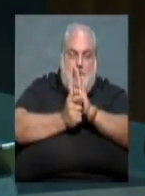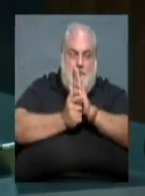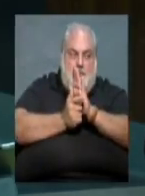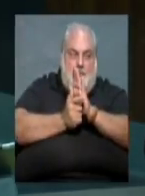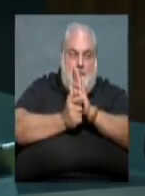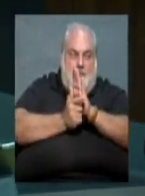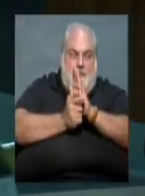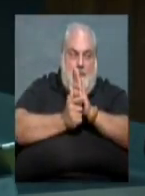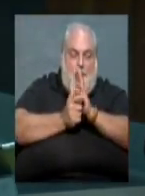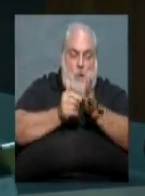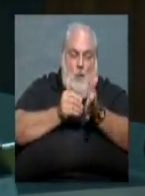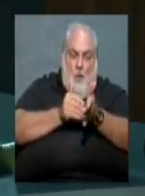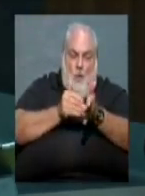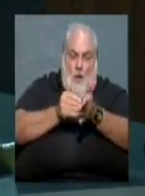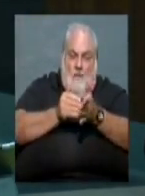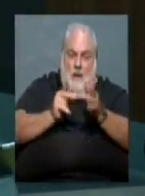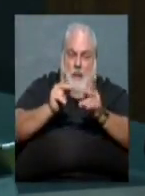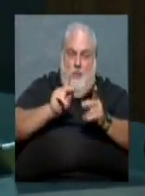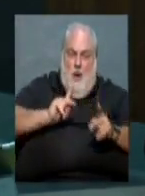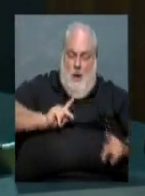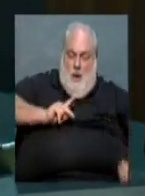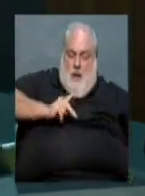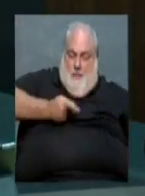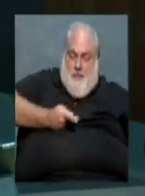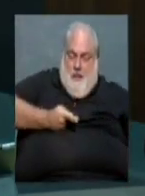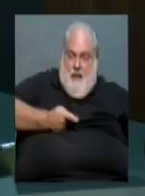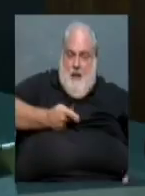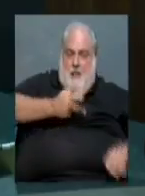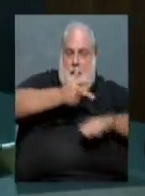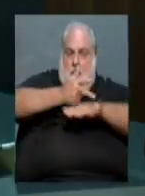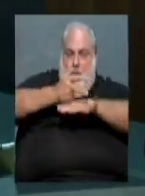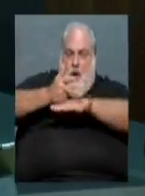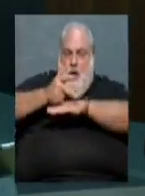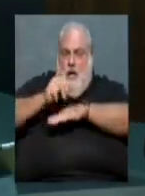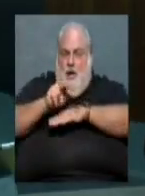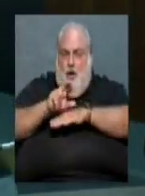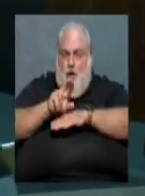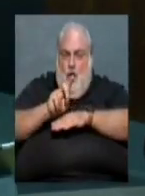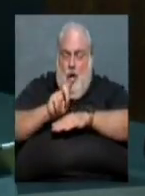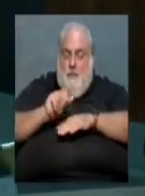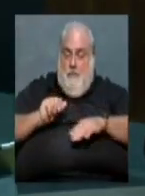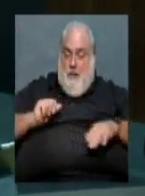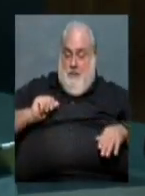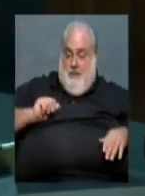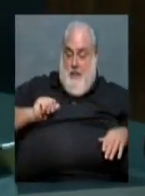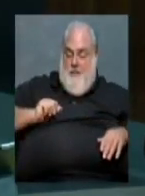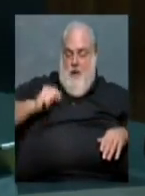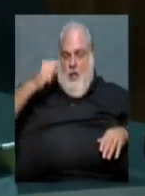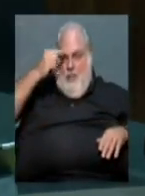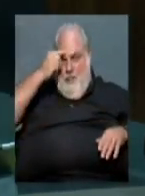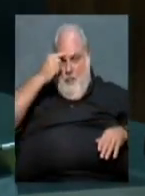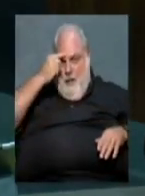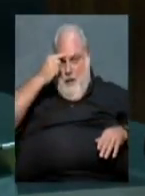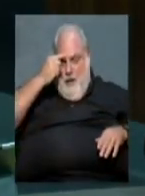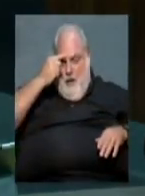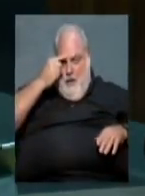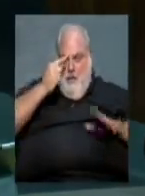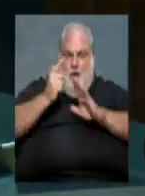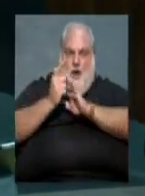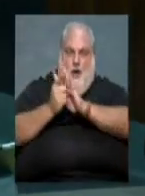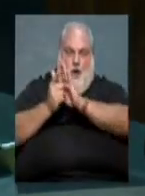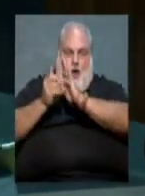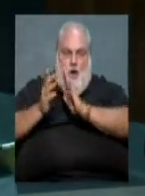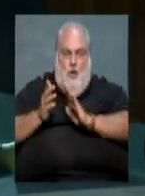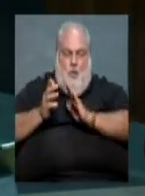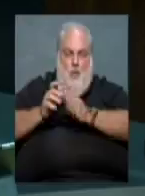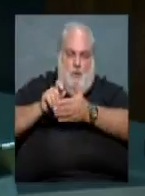A lot of people are upset about parking in yards, and I was under the opinion that Mr. Carpenter was working on a